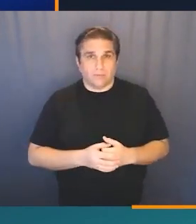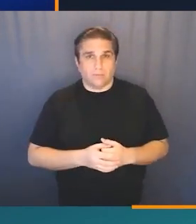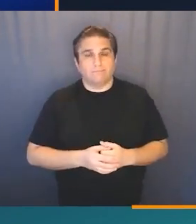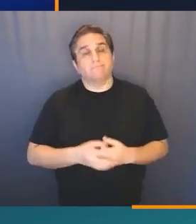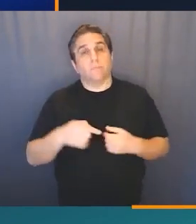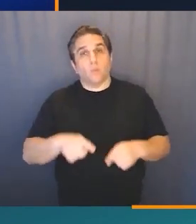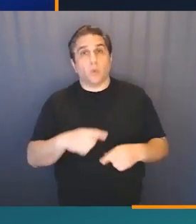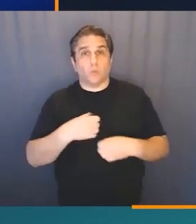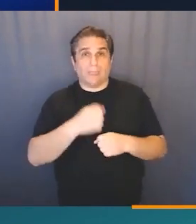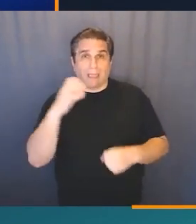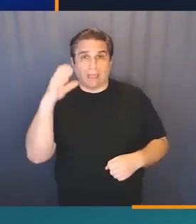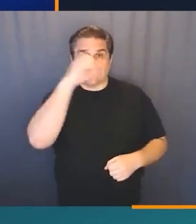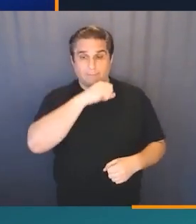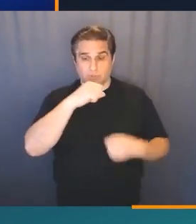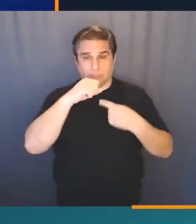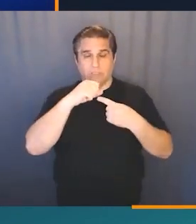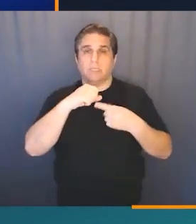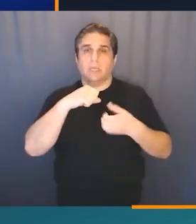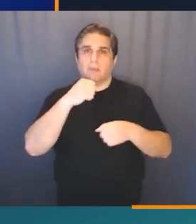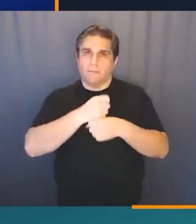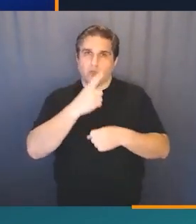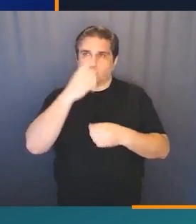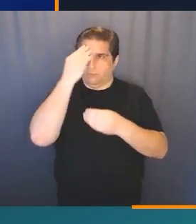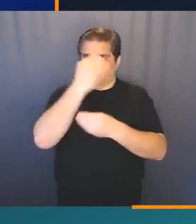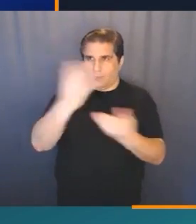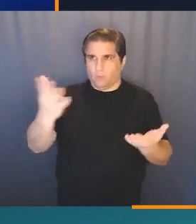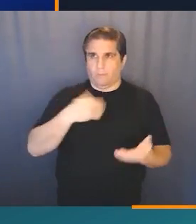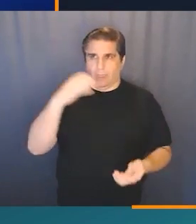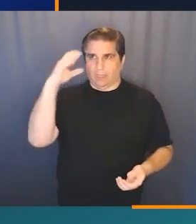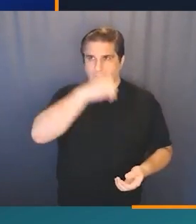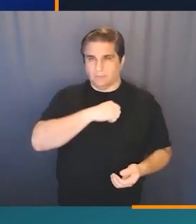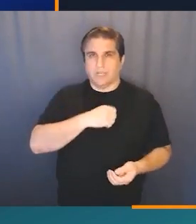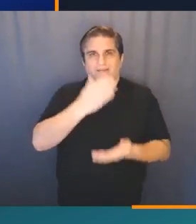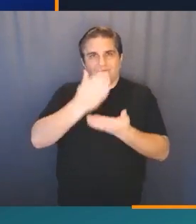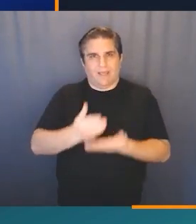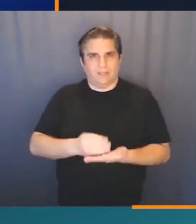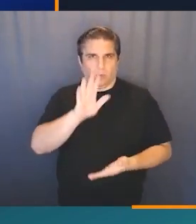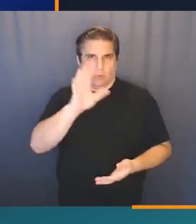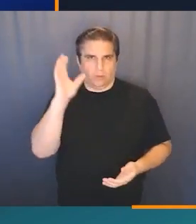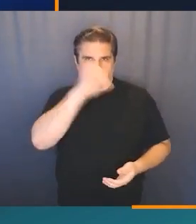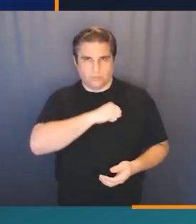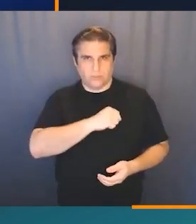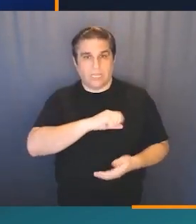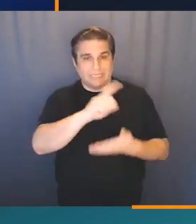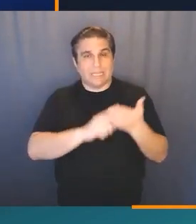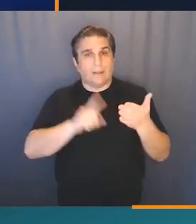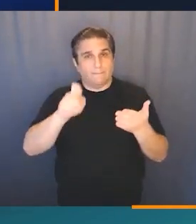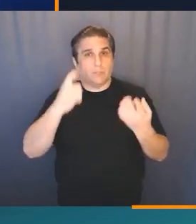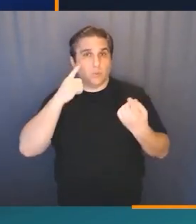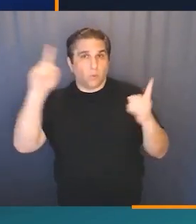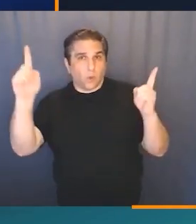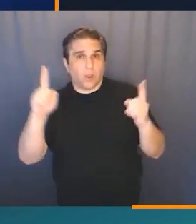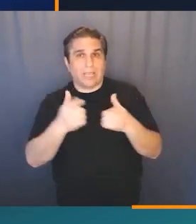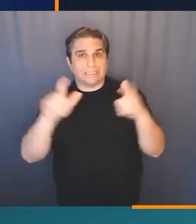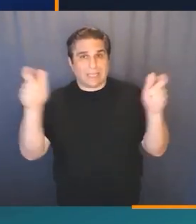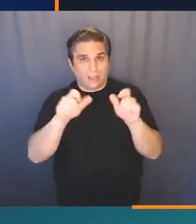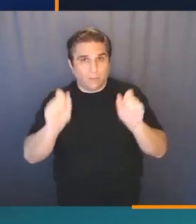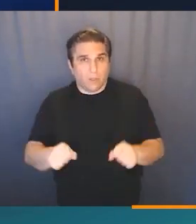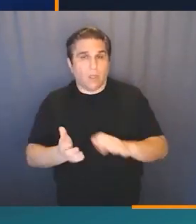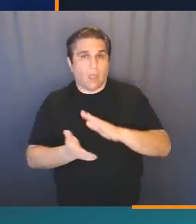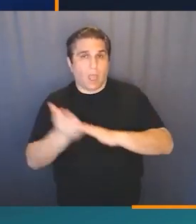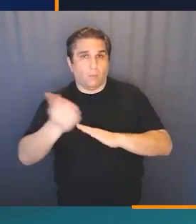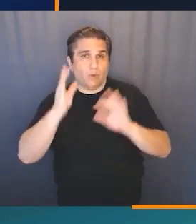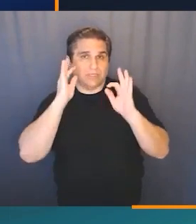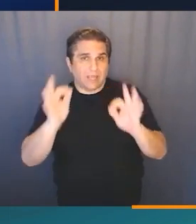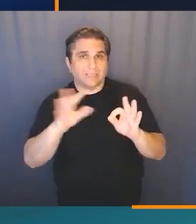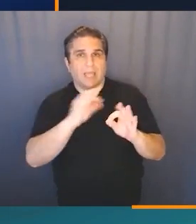And as you're doing that and you're making assumptions, call those assumptions out, validate the assumptions. We need your design to work. We need it to be scalable. We